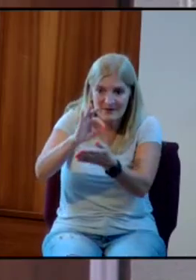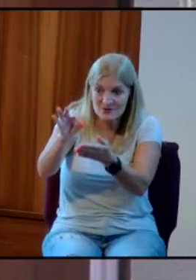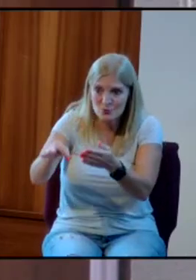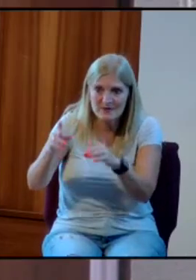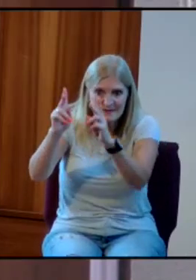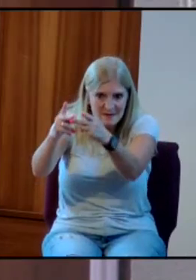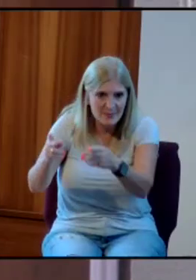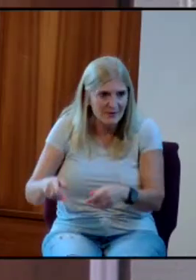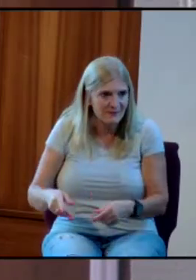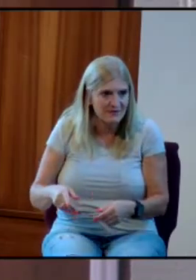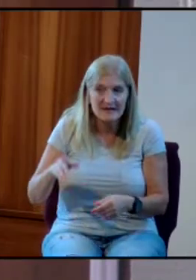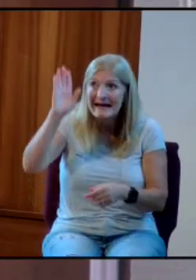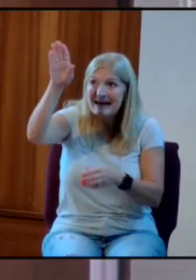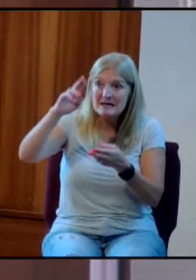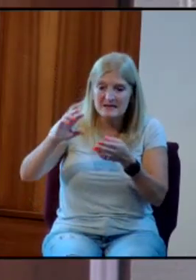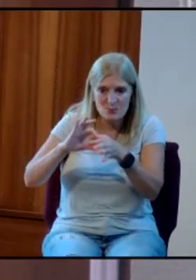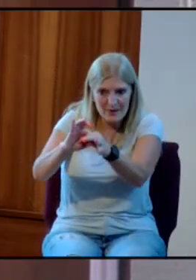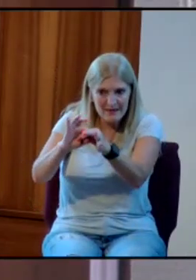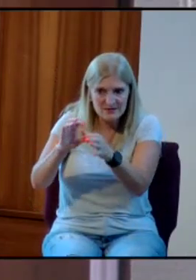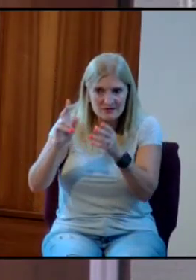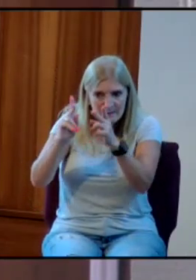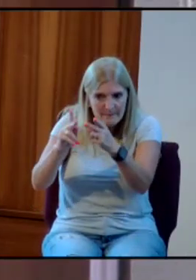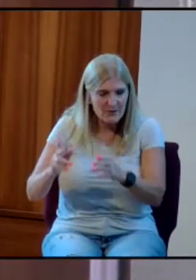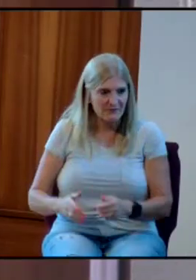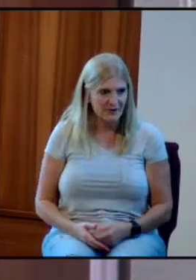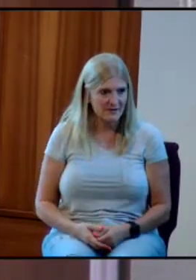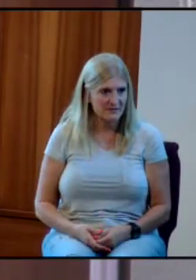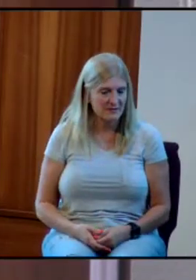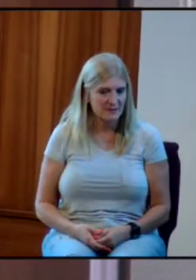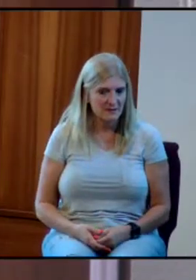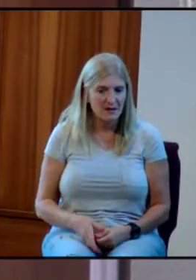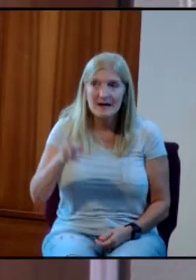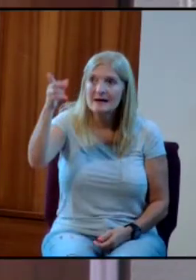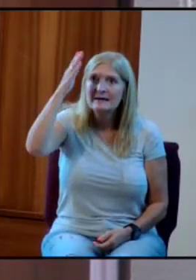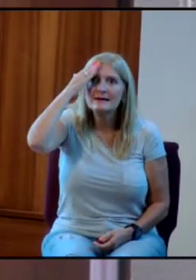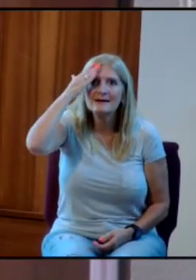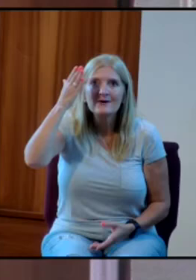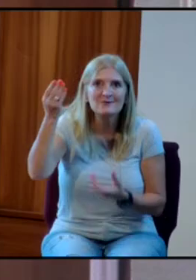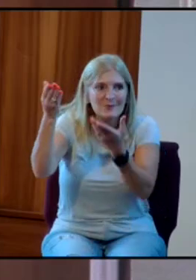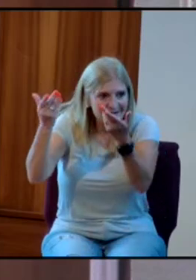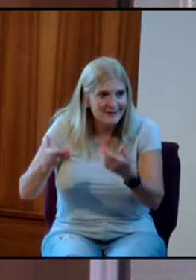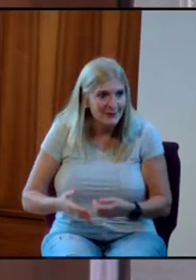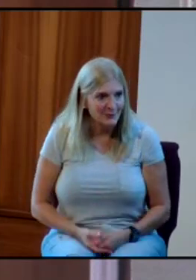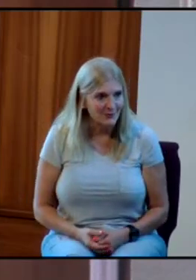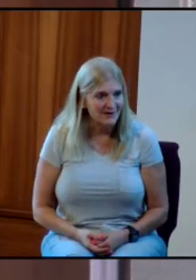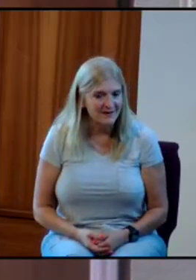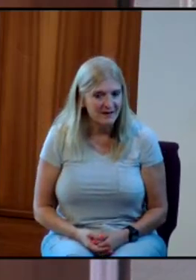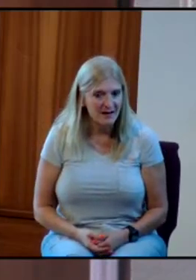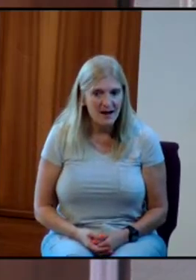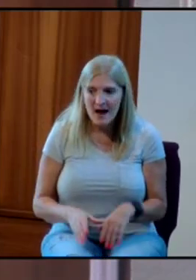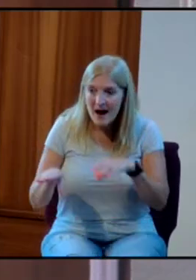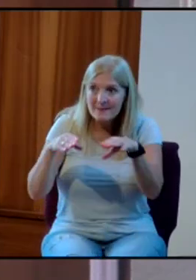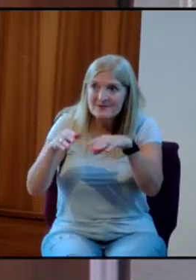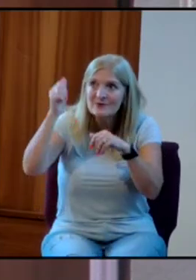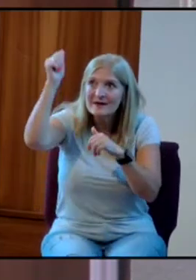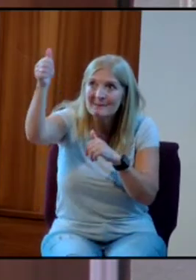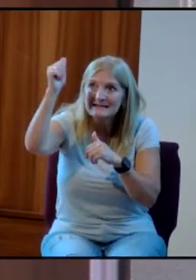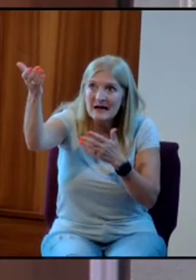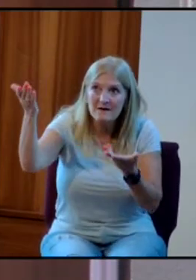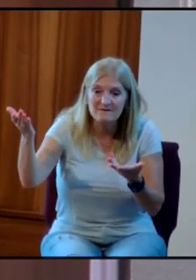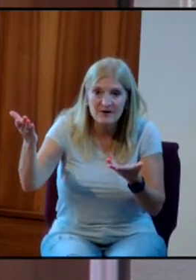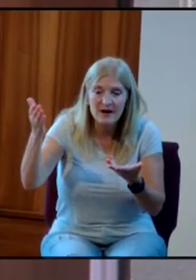are perfect. His relationships are perfect. He says, I know how to do this. I'm doing it myself.